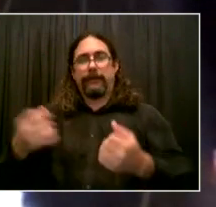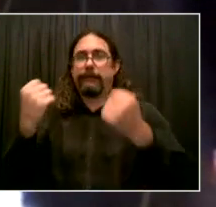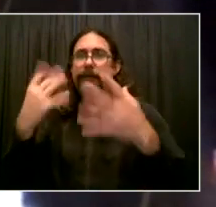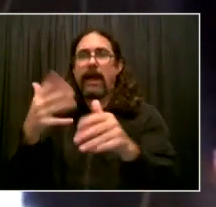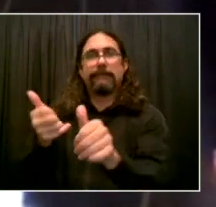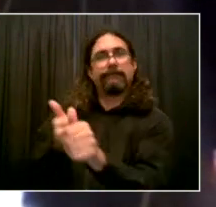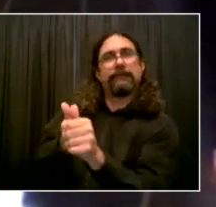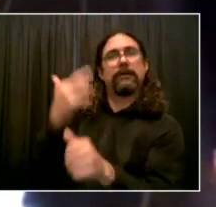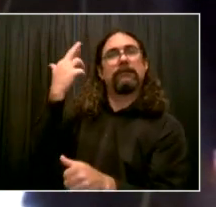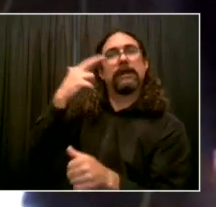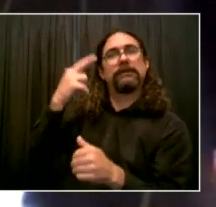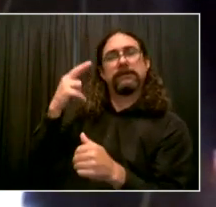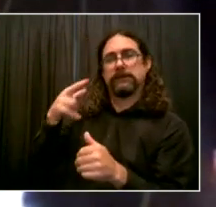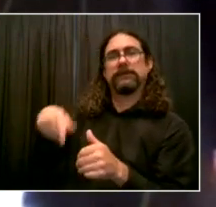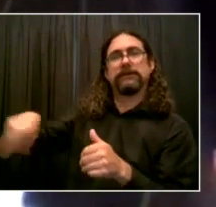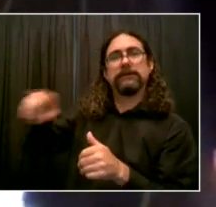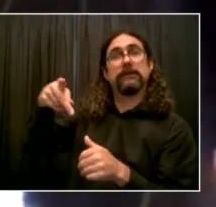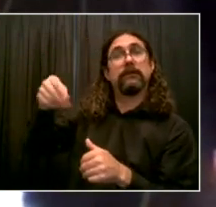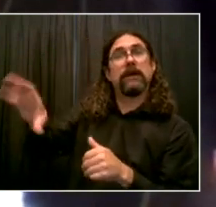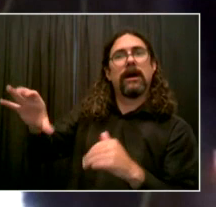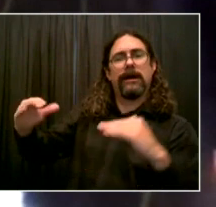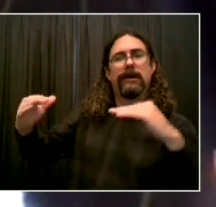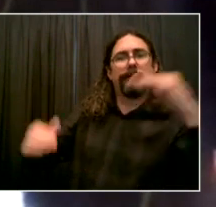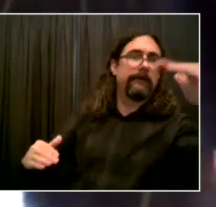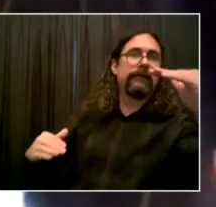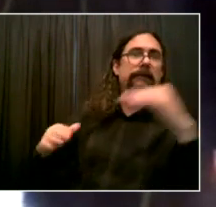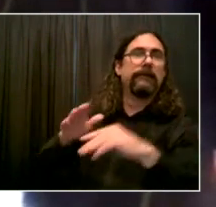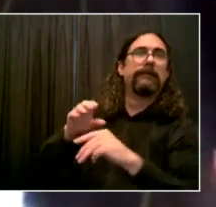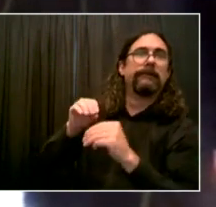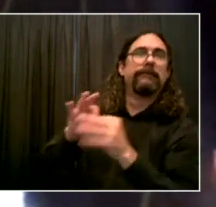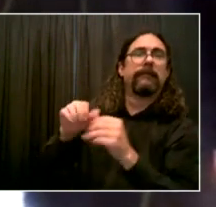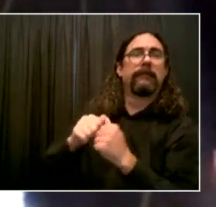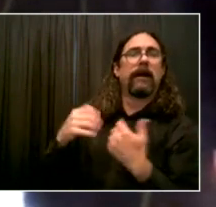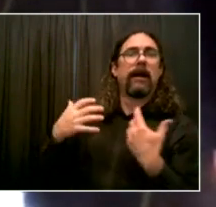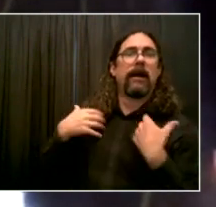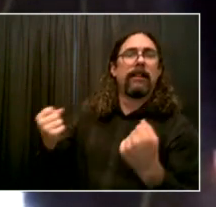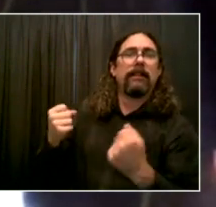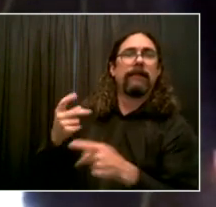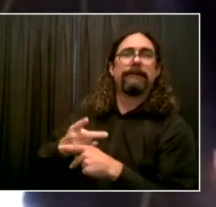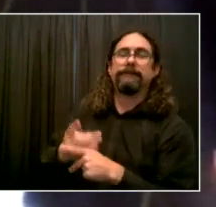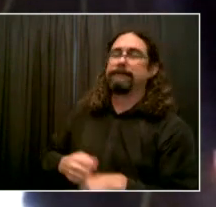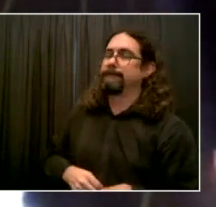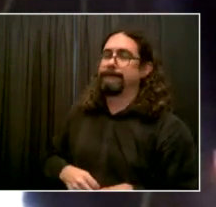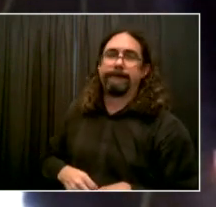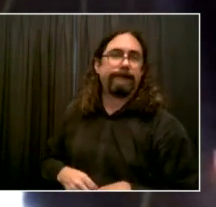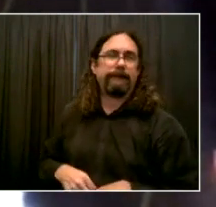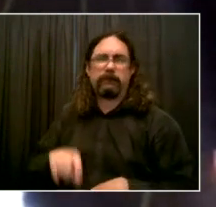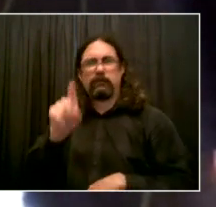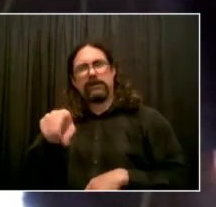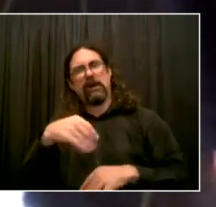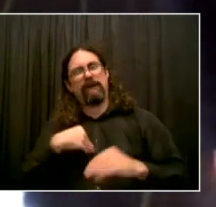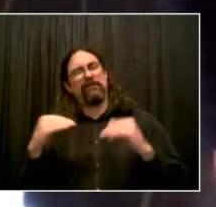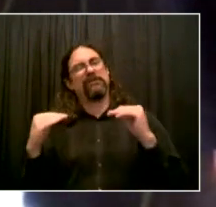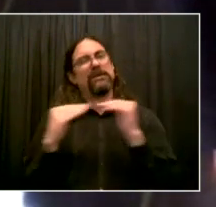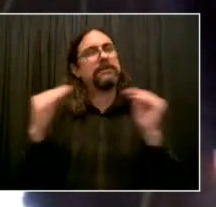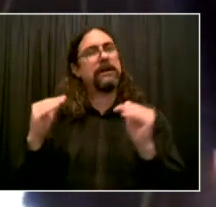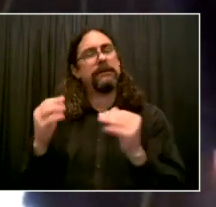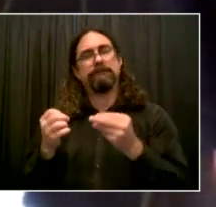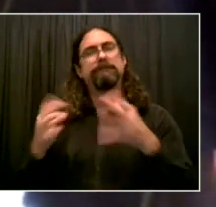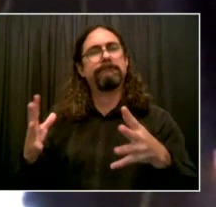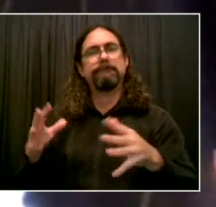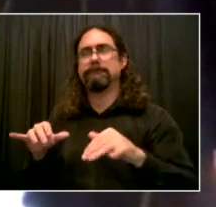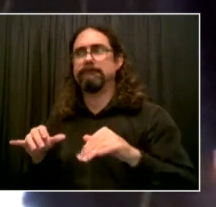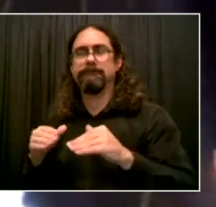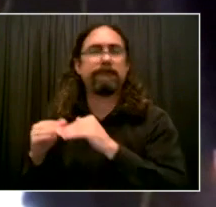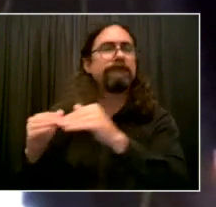the transformative effects of community engagement in health work. Community health workers in Haiti have helped people living with